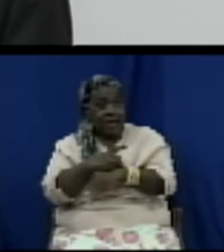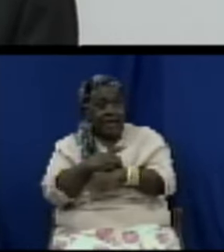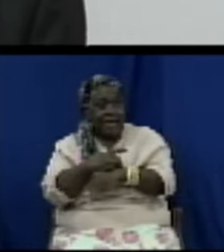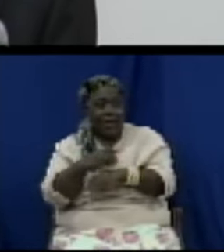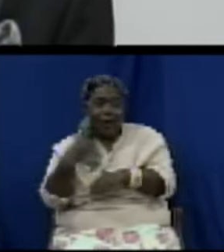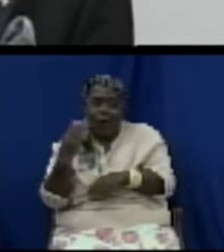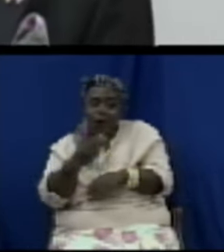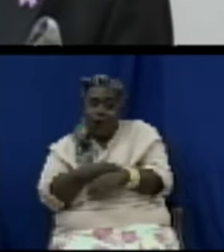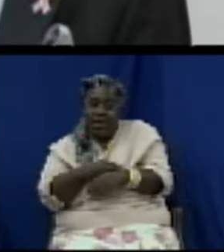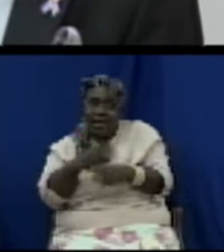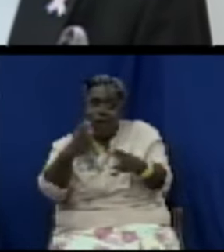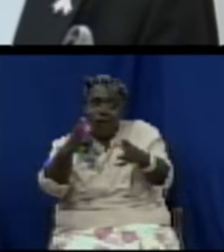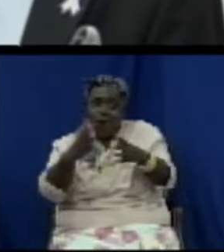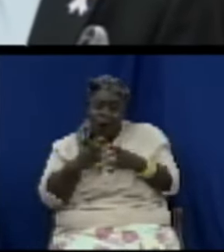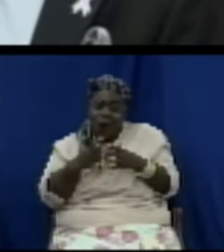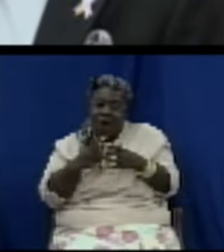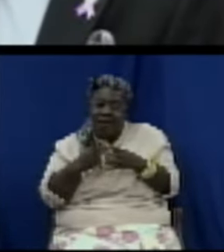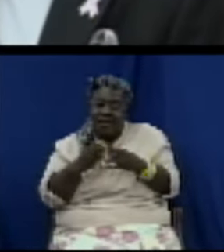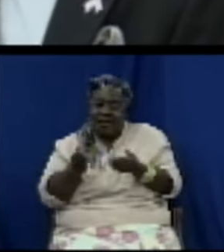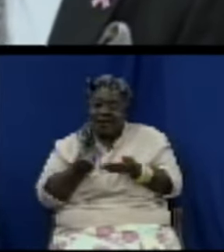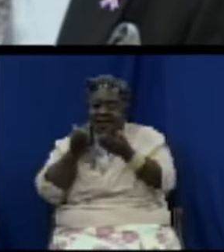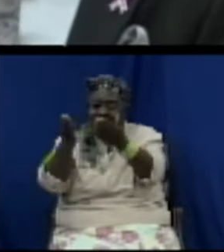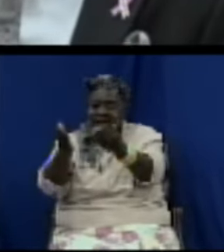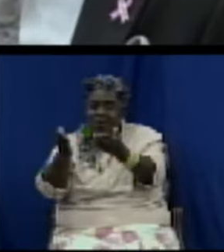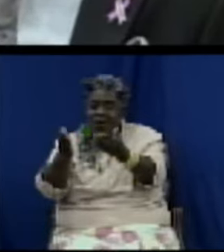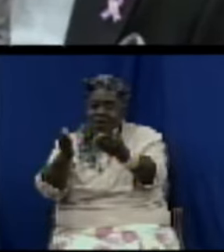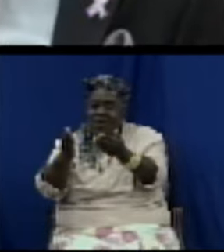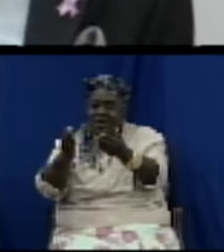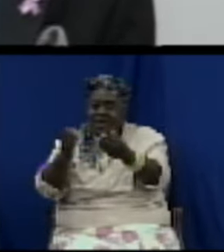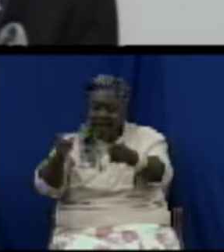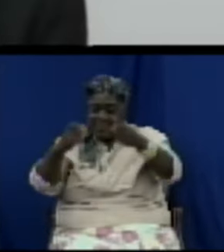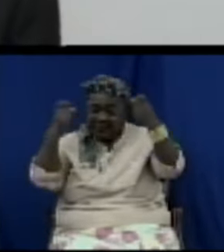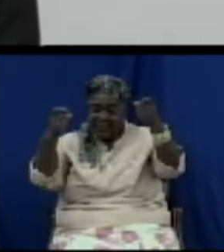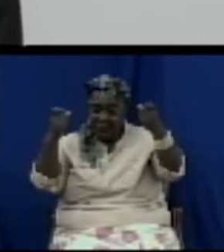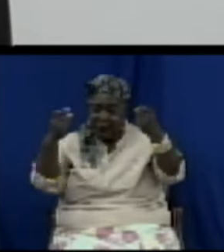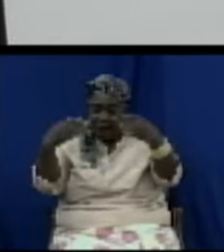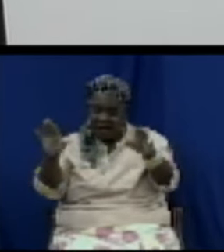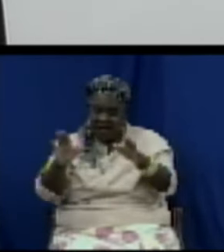support it they must support it today for it to become law